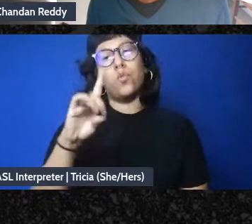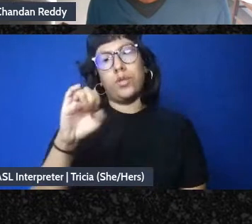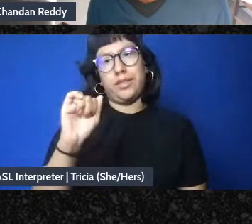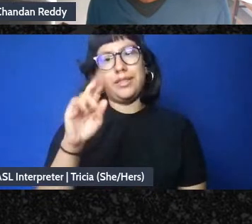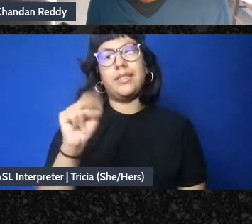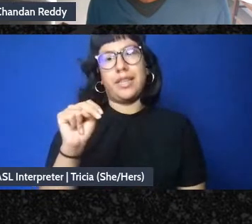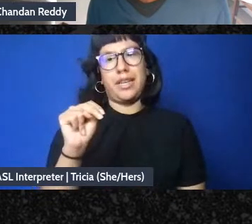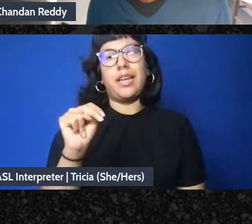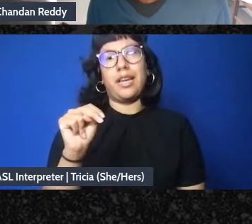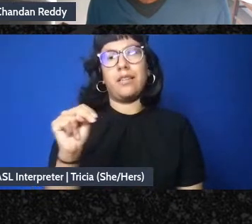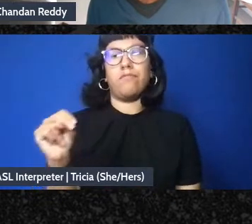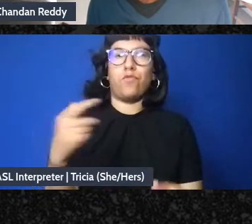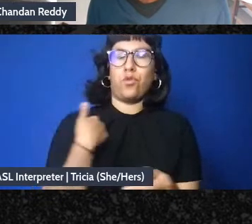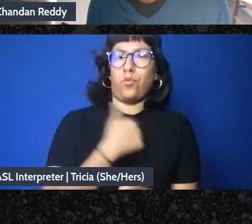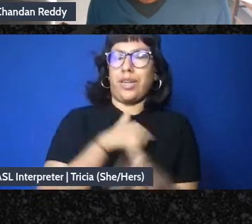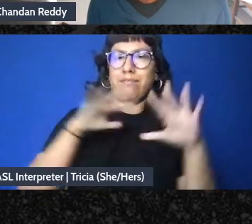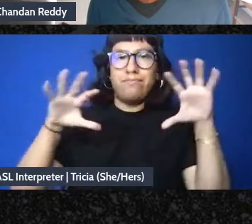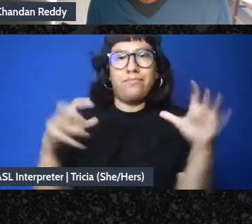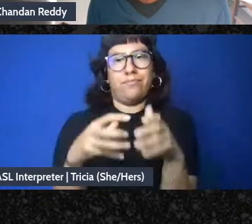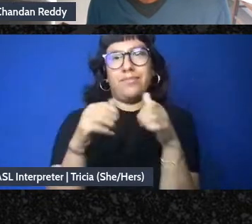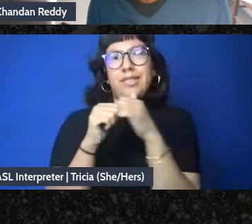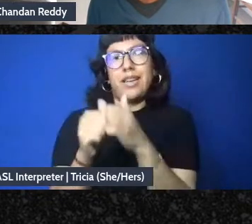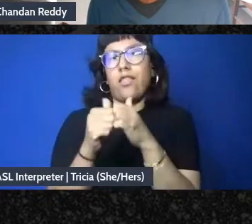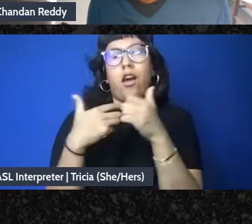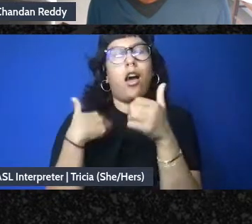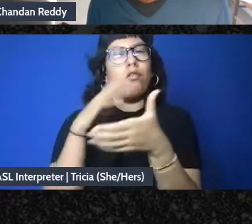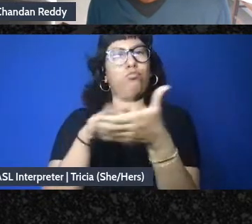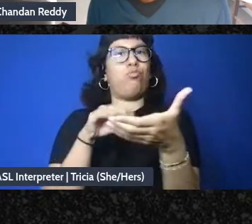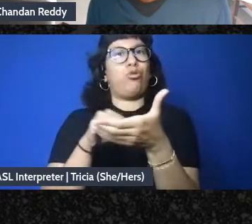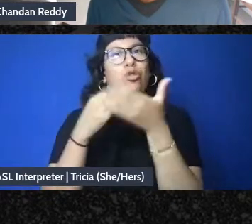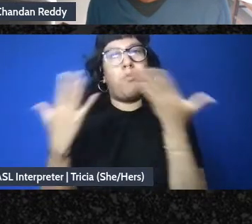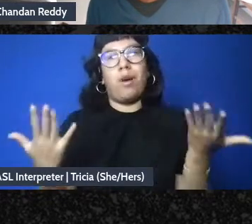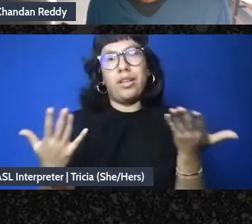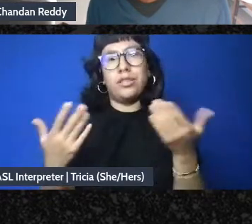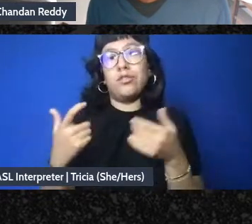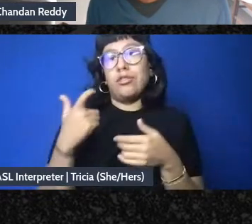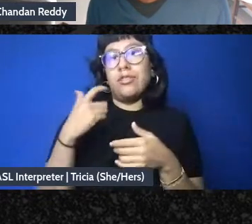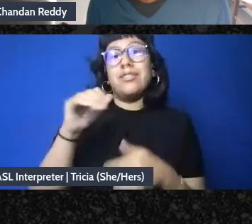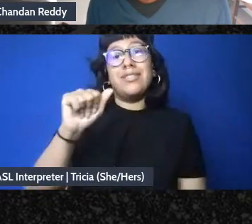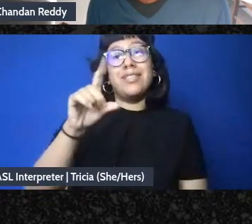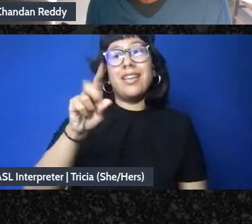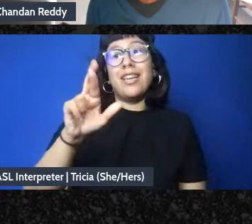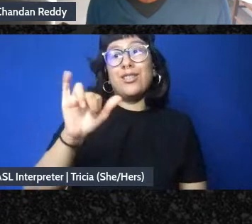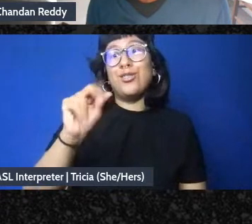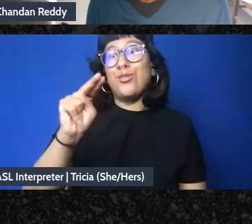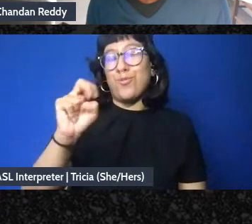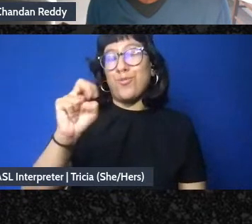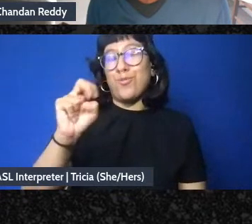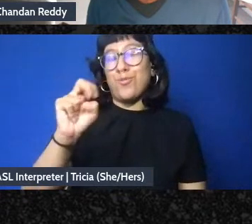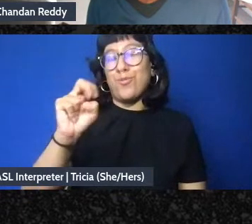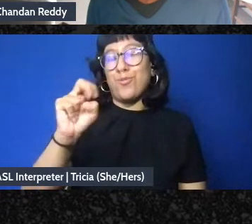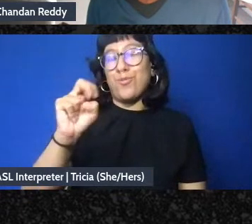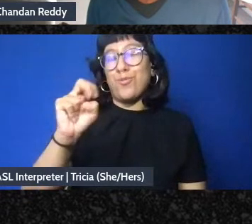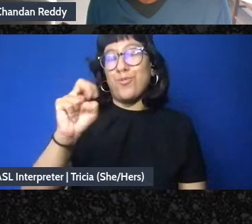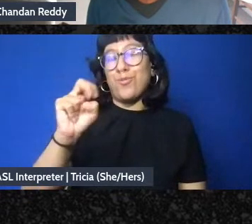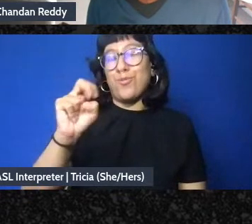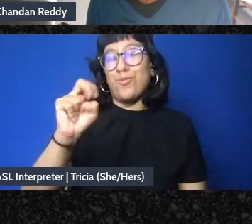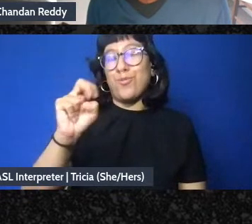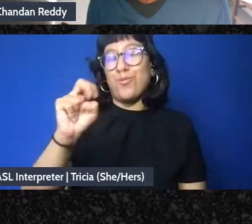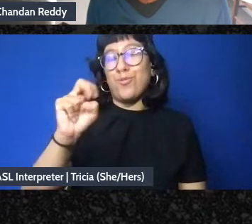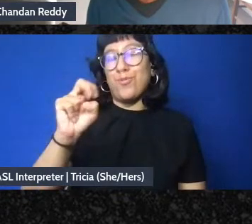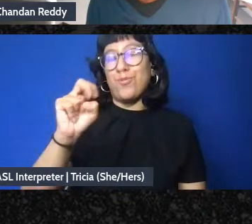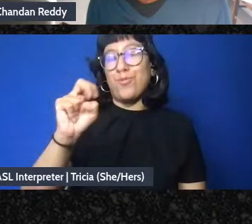bringing us all together I learned so much and as Adrian was talking I'm always taking notes and I just want to thank Adrian for